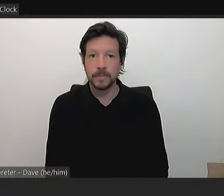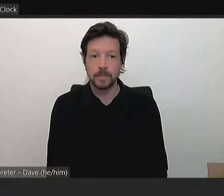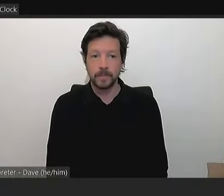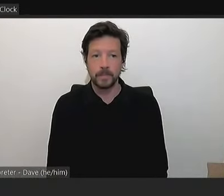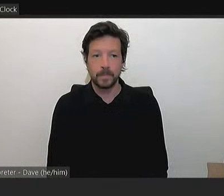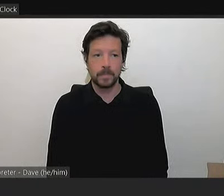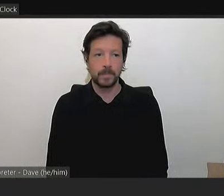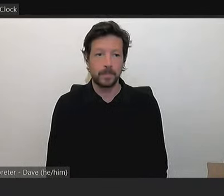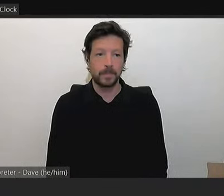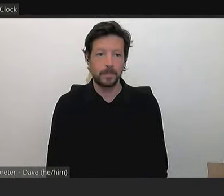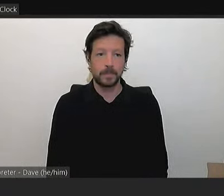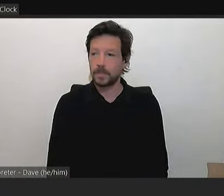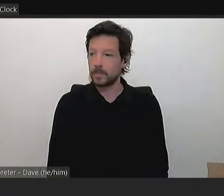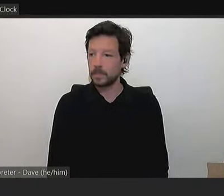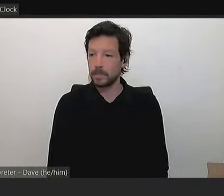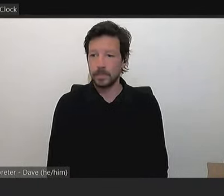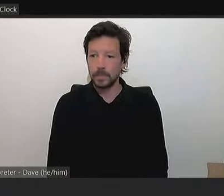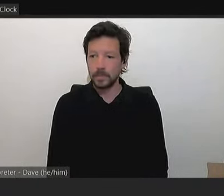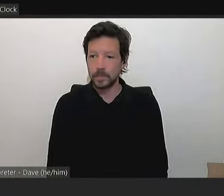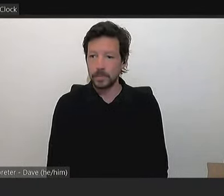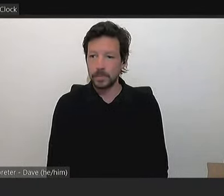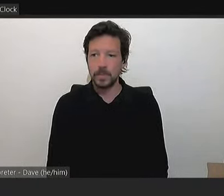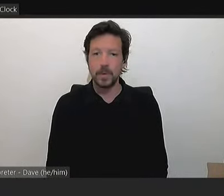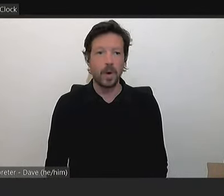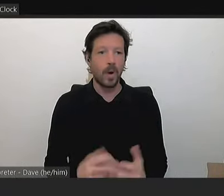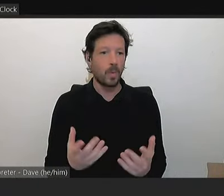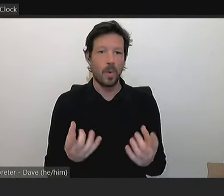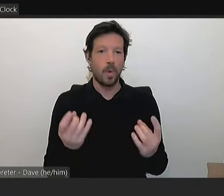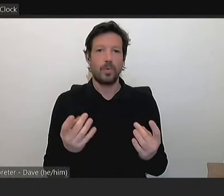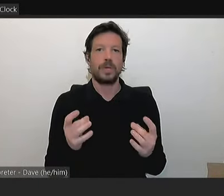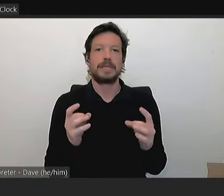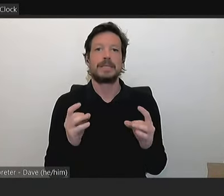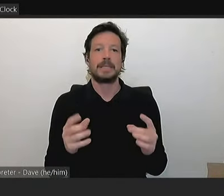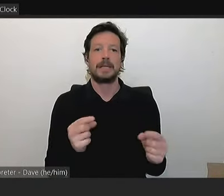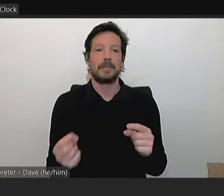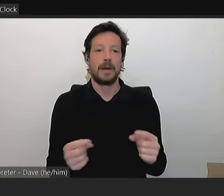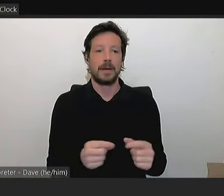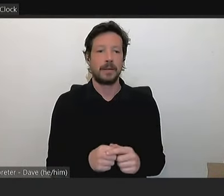No. We already said no. We've started debate. Okay. Thank you. I don't accept.